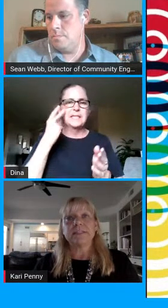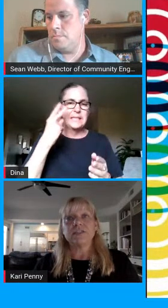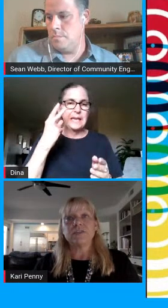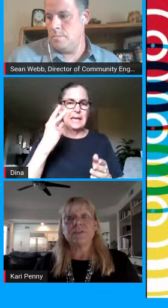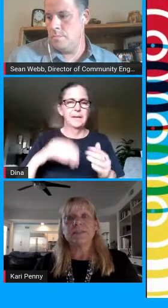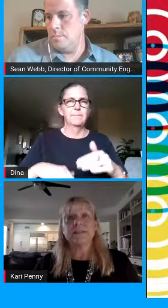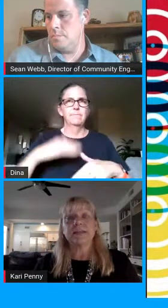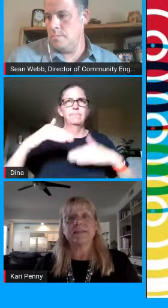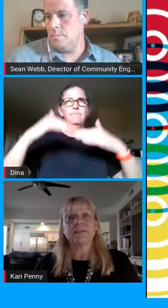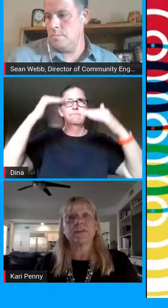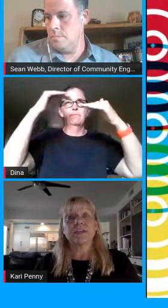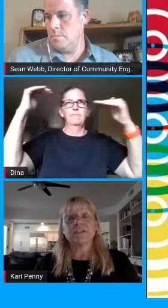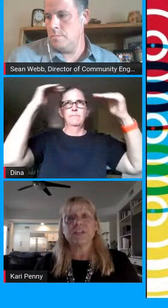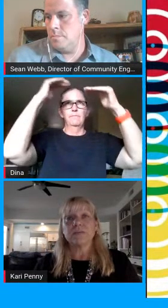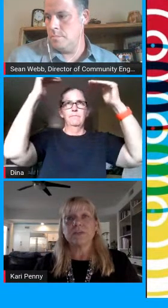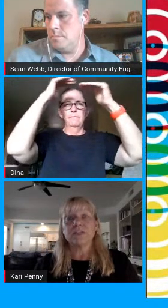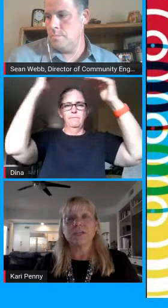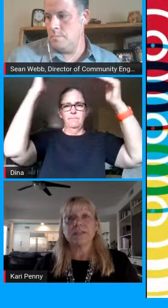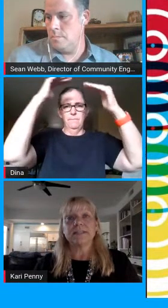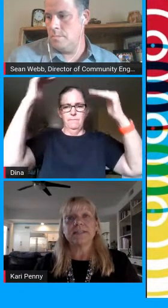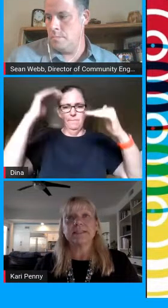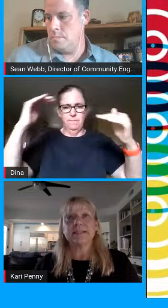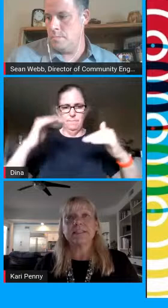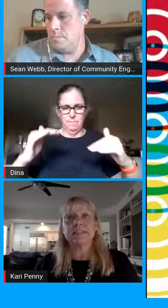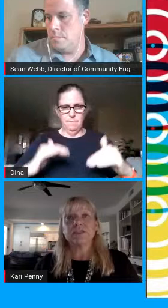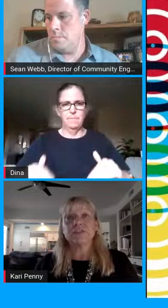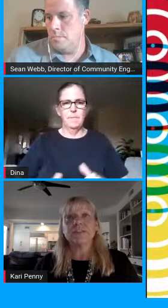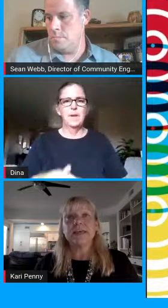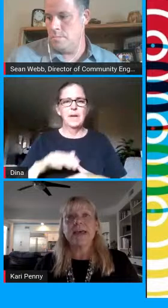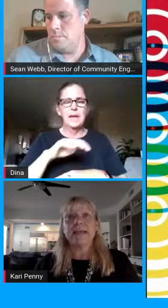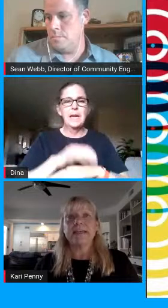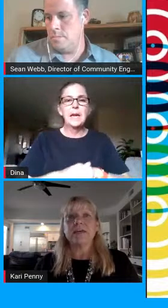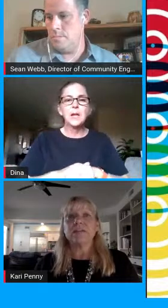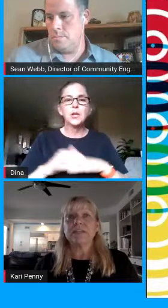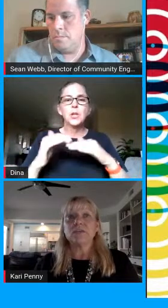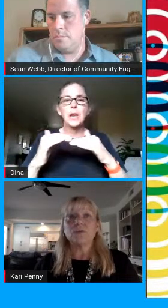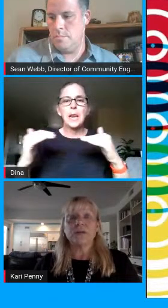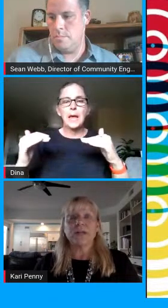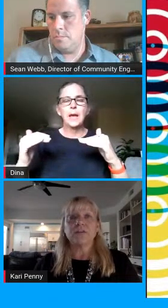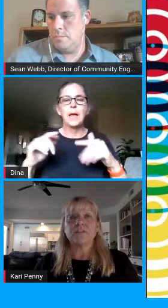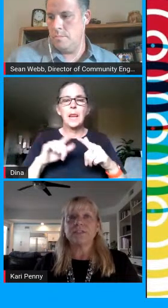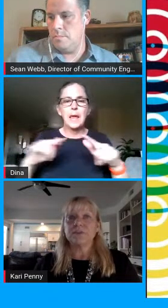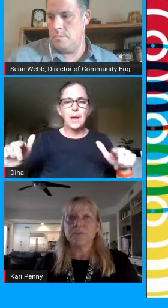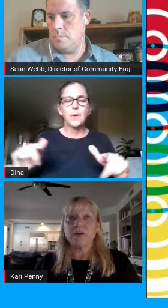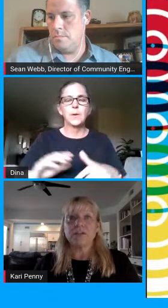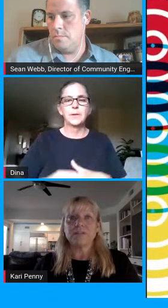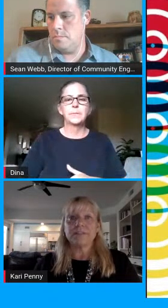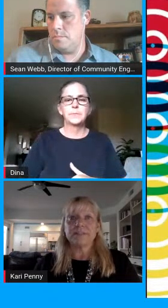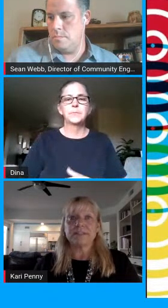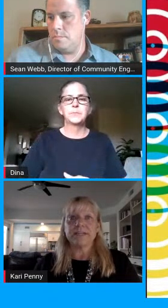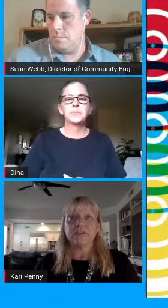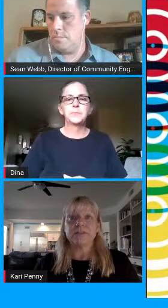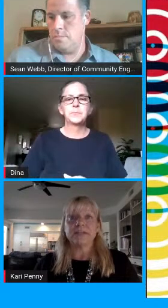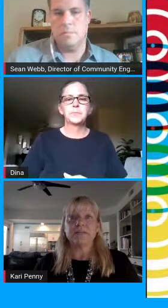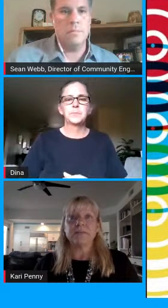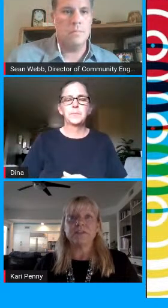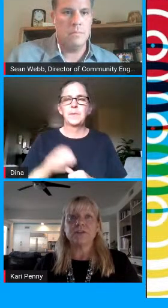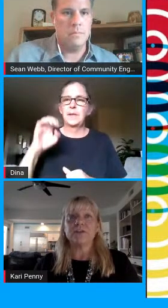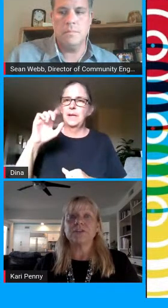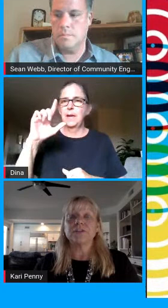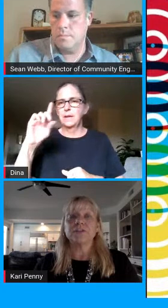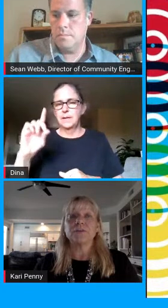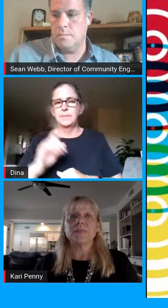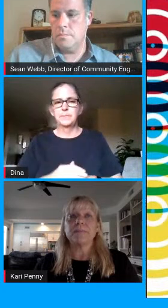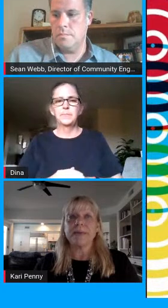eld teachers that their english language designated teachers and el lead coordinator district project facilitator and site